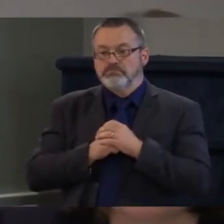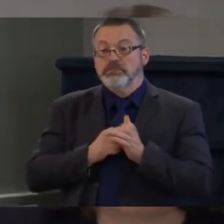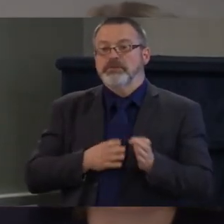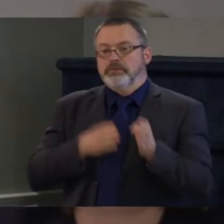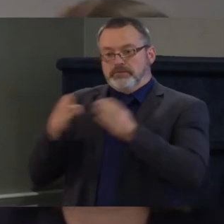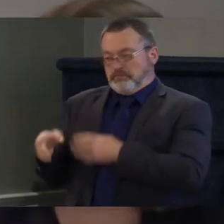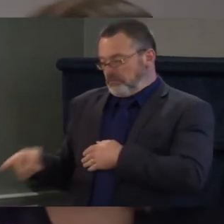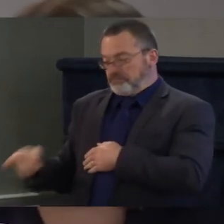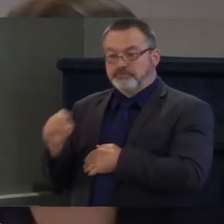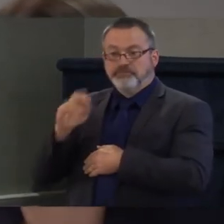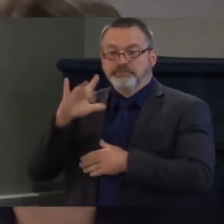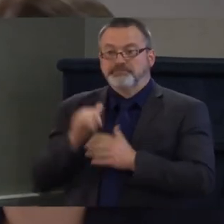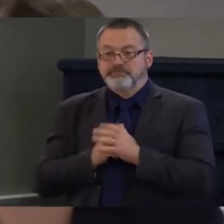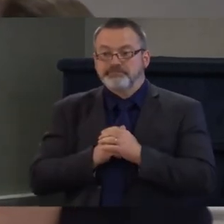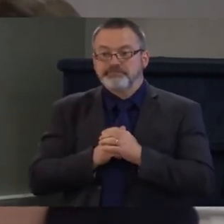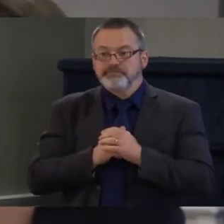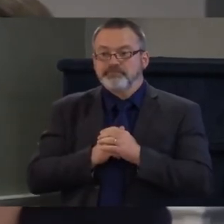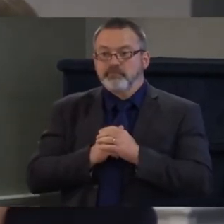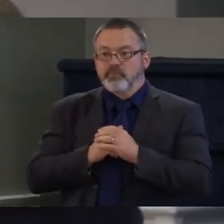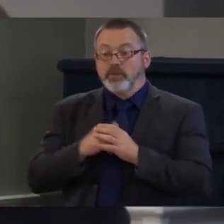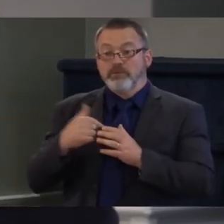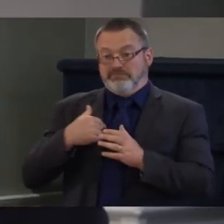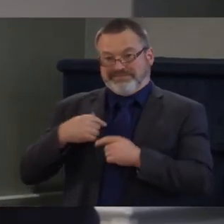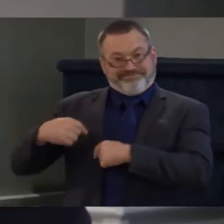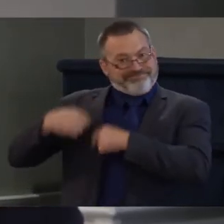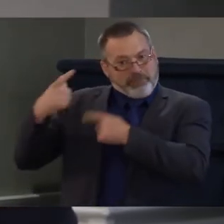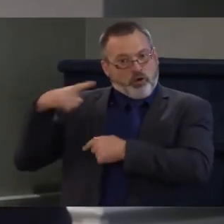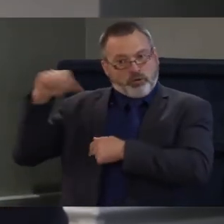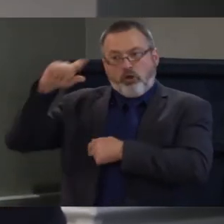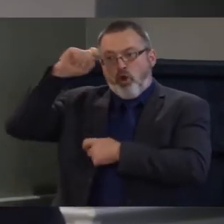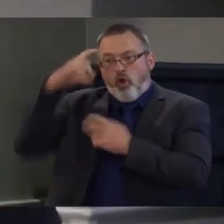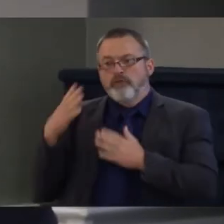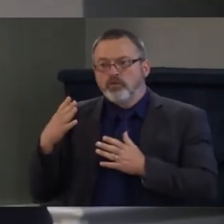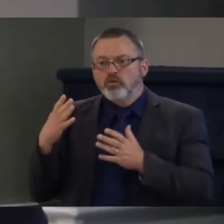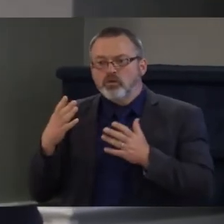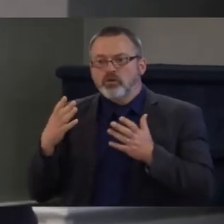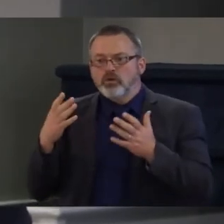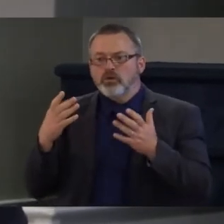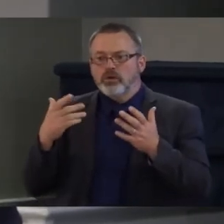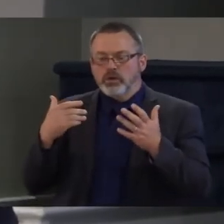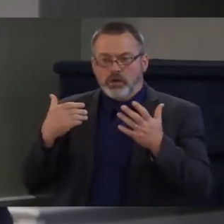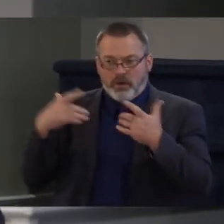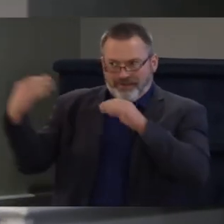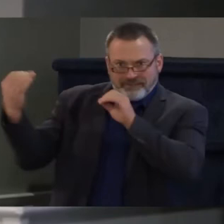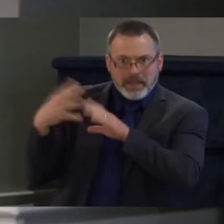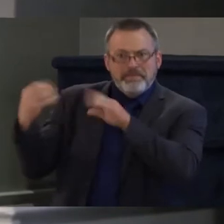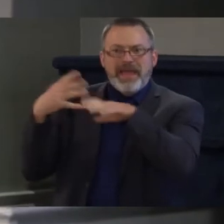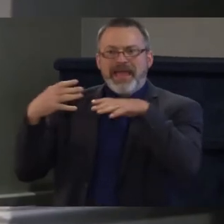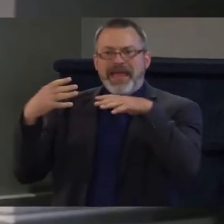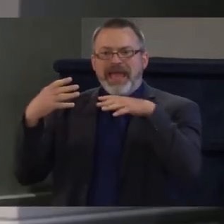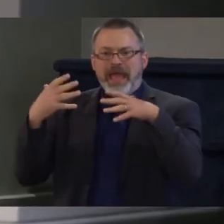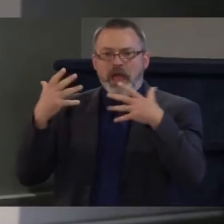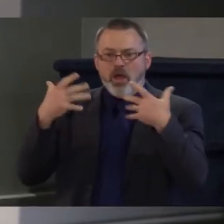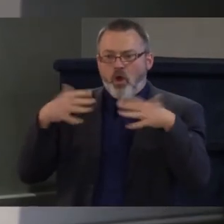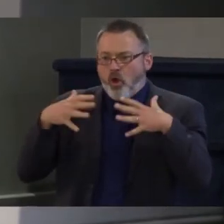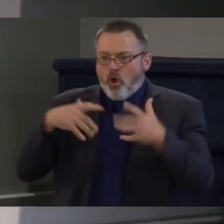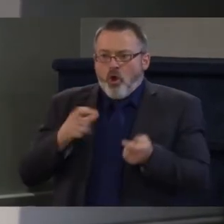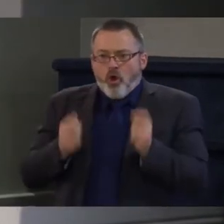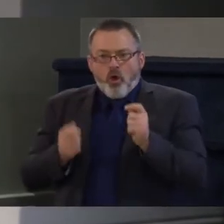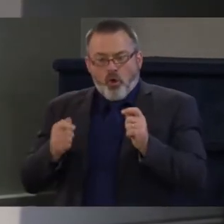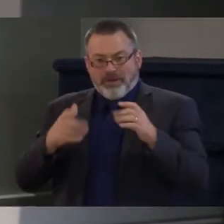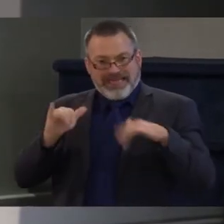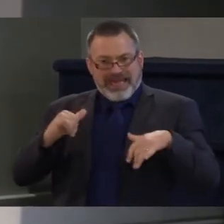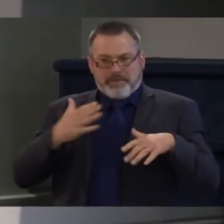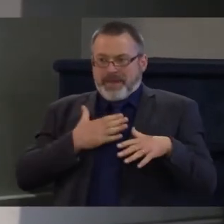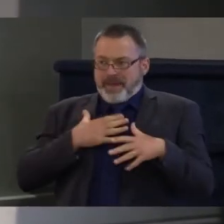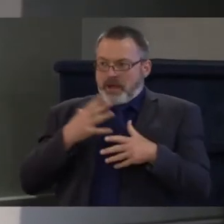just want to thank bcil and everyone here today for the constant feedback input the opportunity to continuously engage i